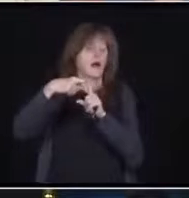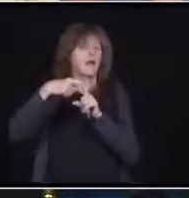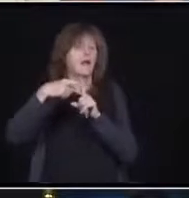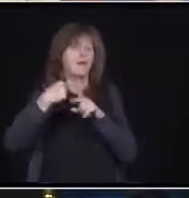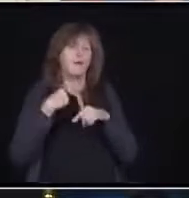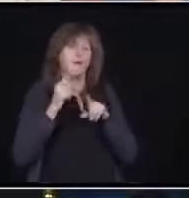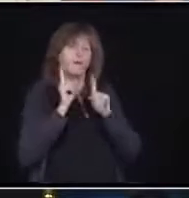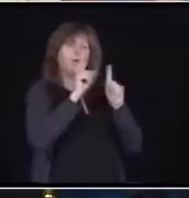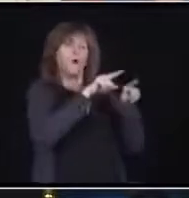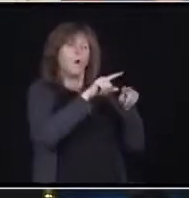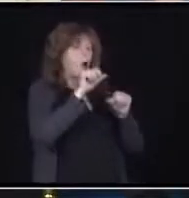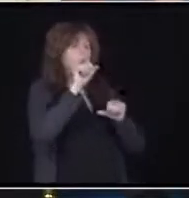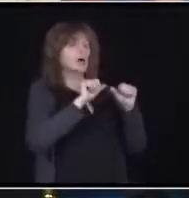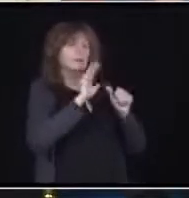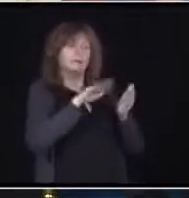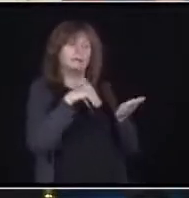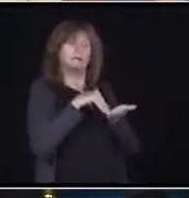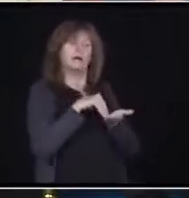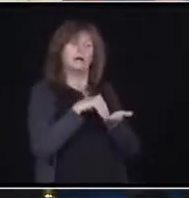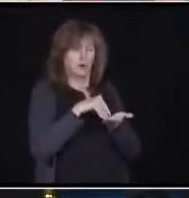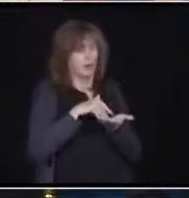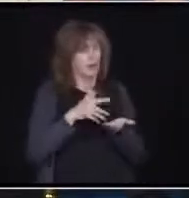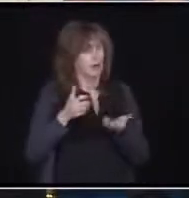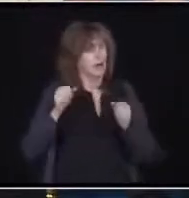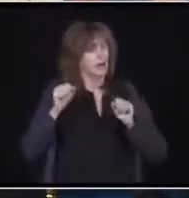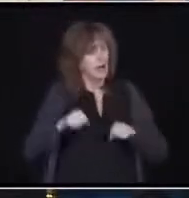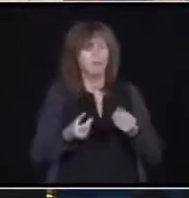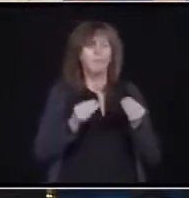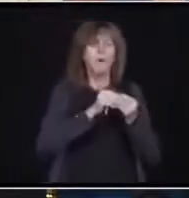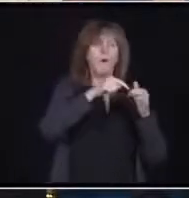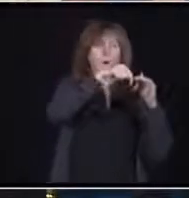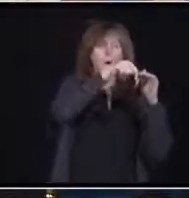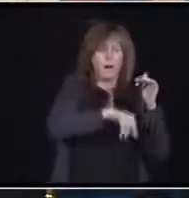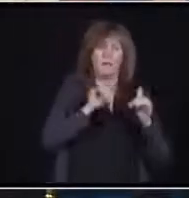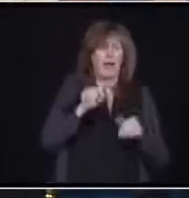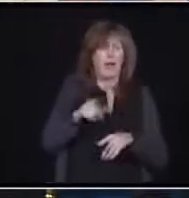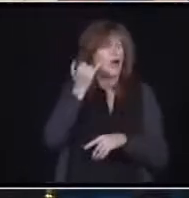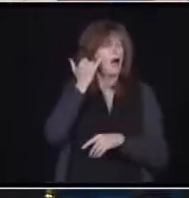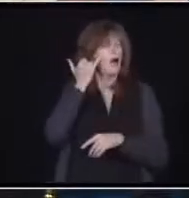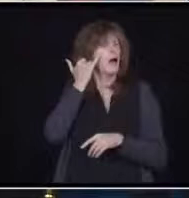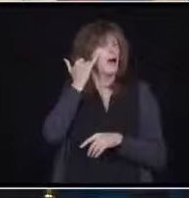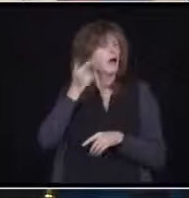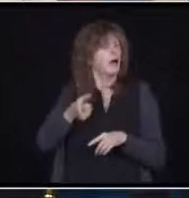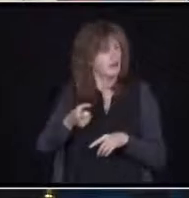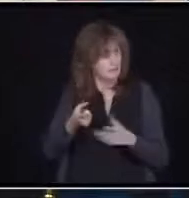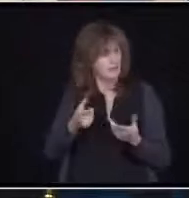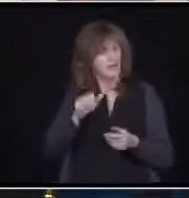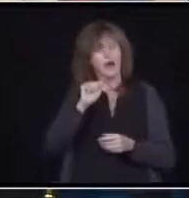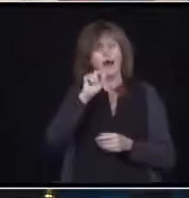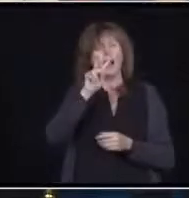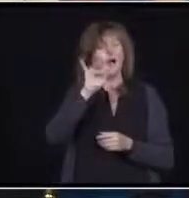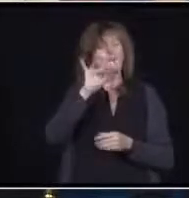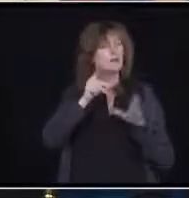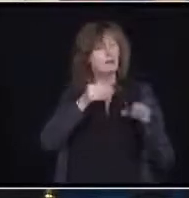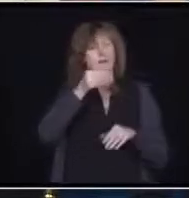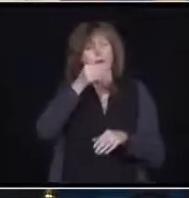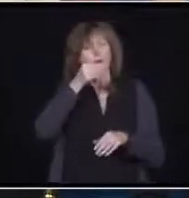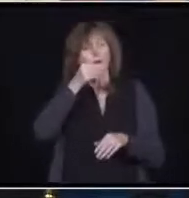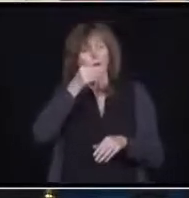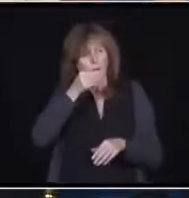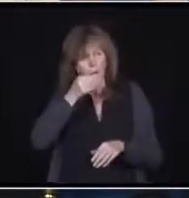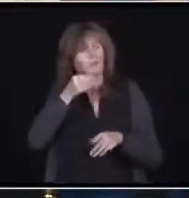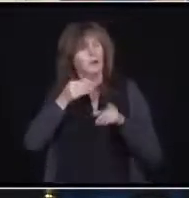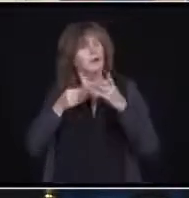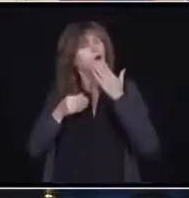Minister made about the Abbott testing, that's going to help. Don't get me wrong. But it's not the rapid test. we're very grateful for the Prime Minister, Deputy